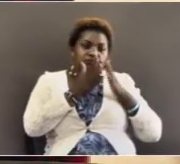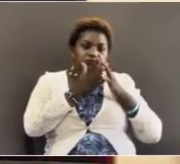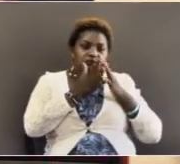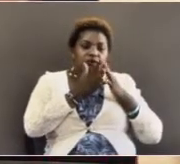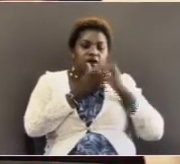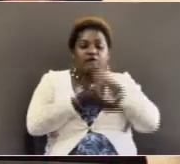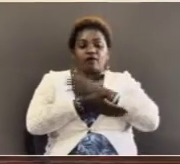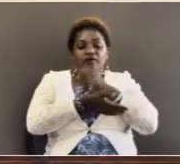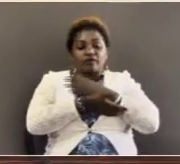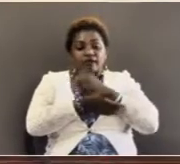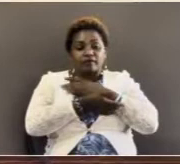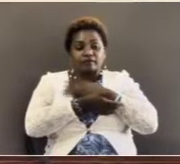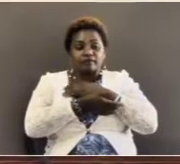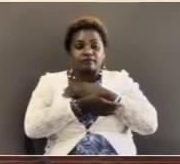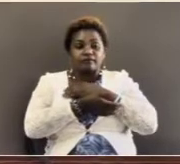of fear,